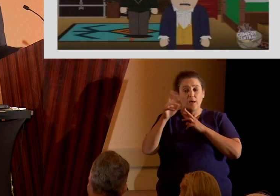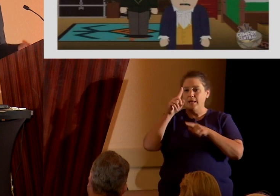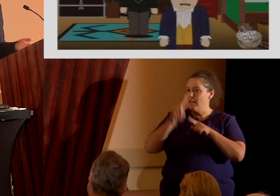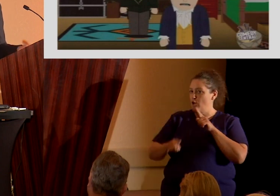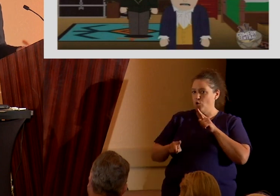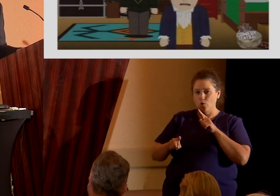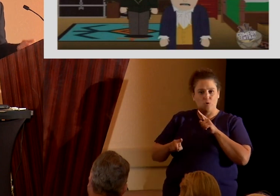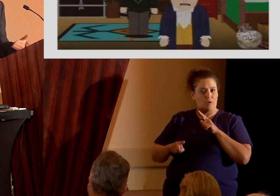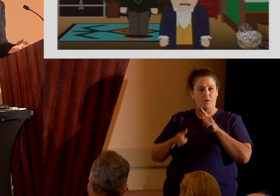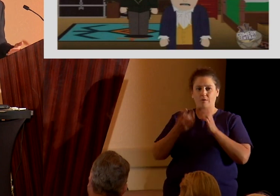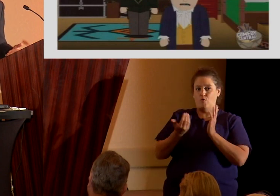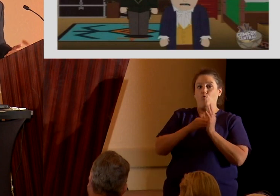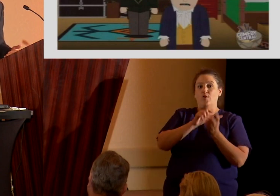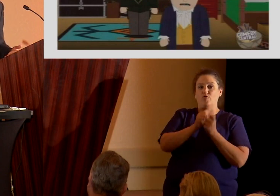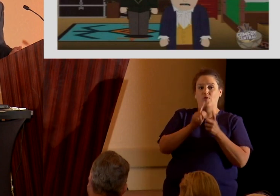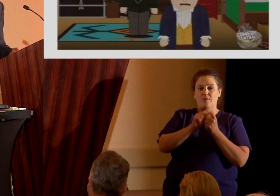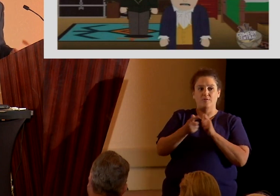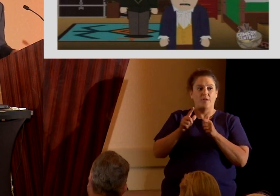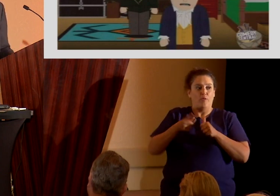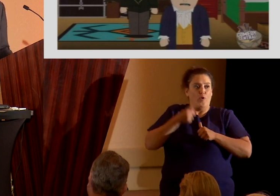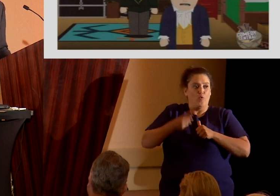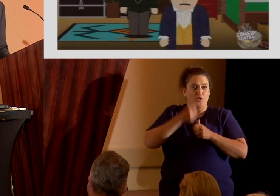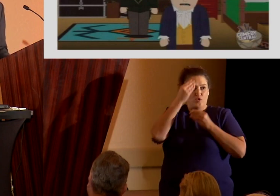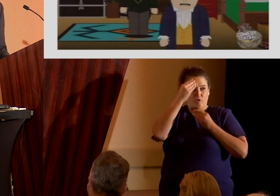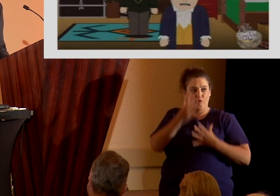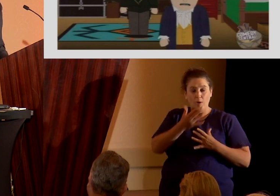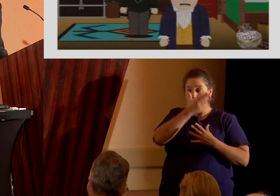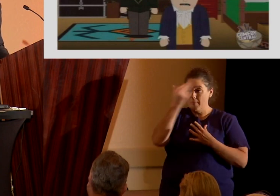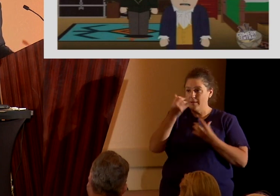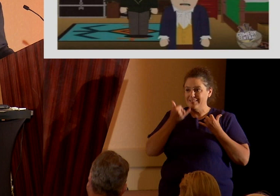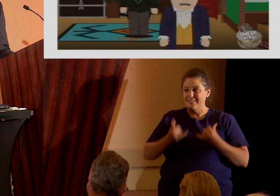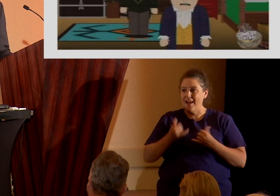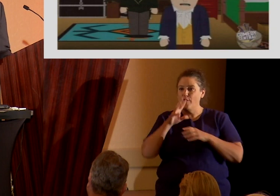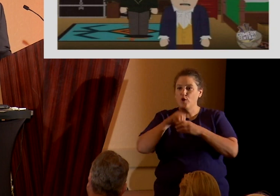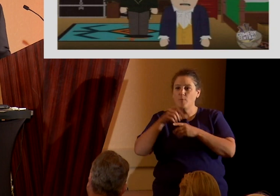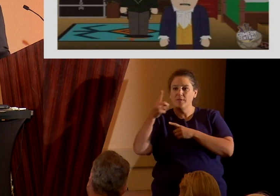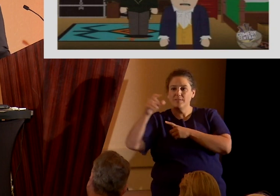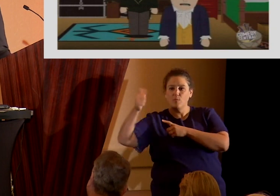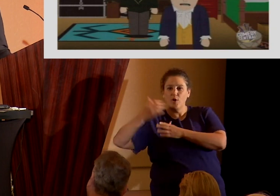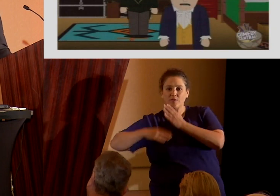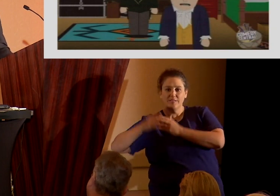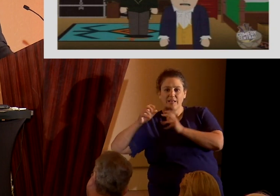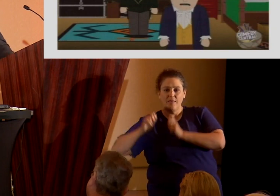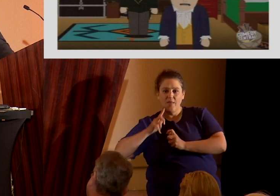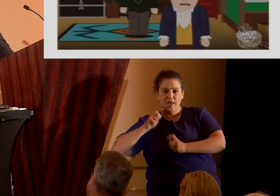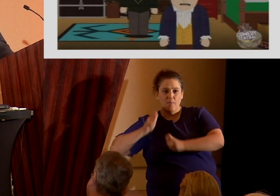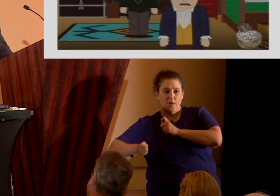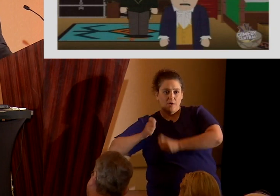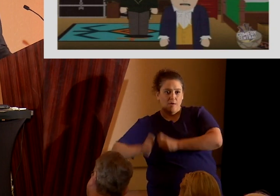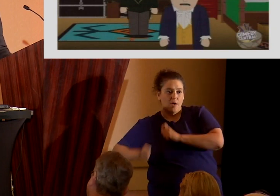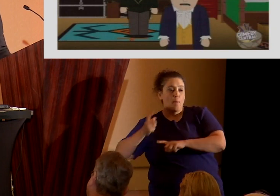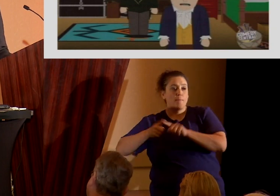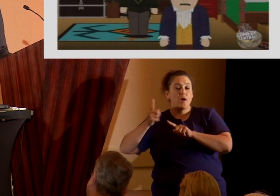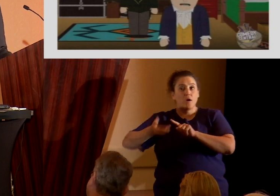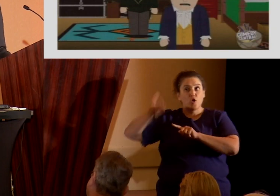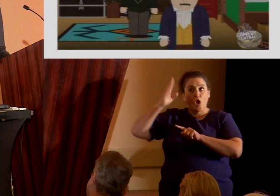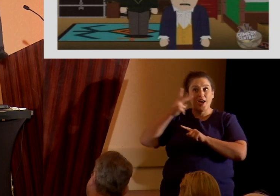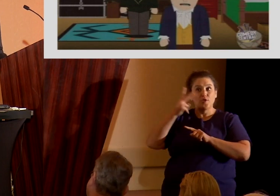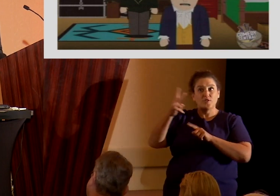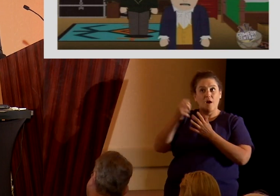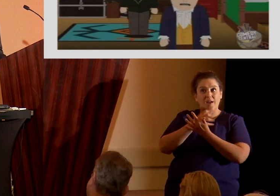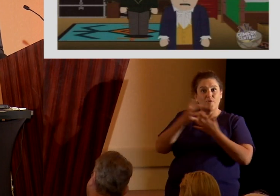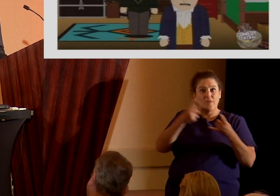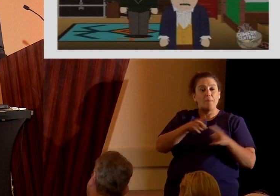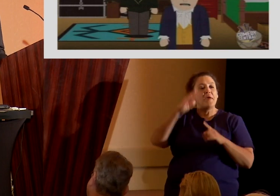by now they'd be in the devil's hands and they could be corrupted. But God, in his infinite wisdom, had seen all this pesky business way